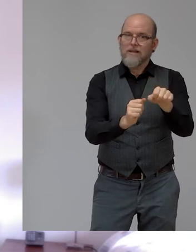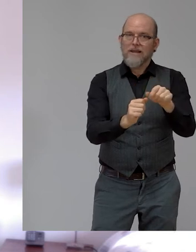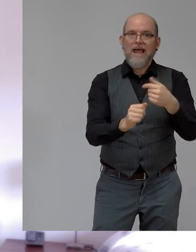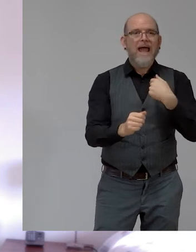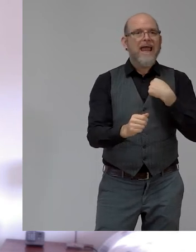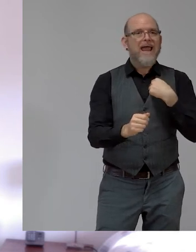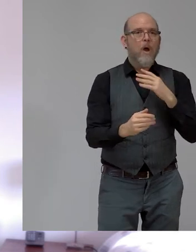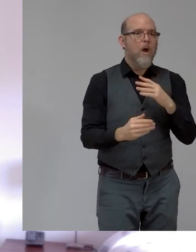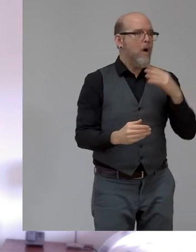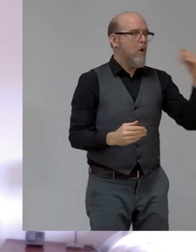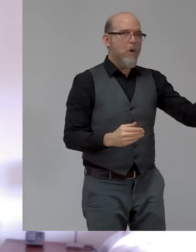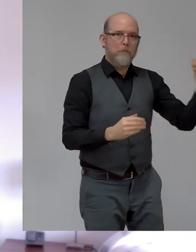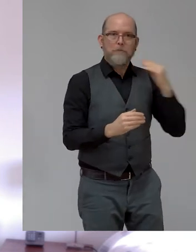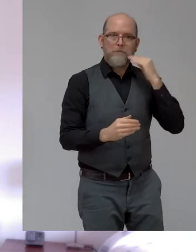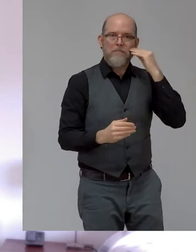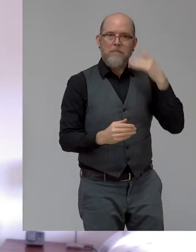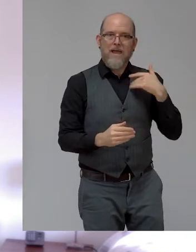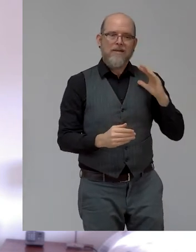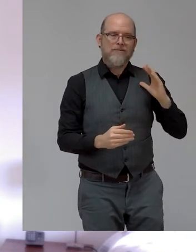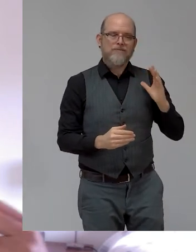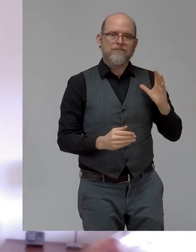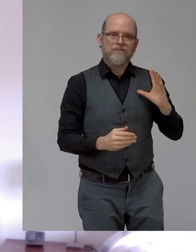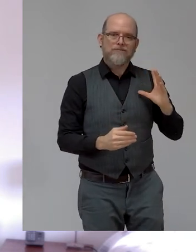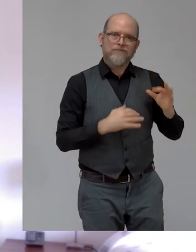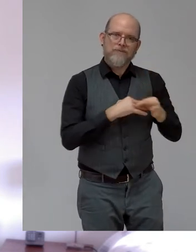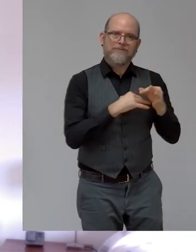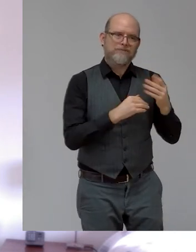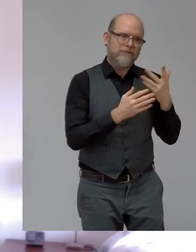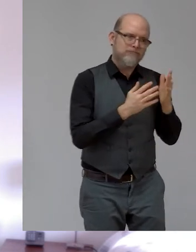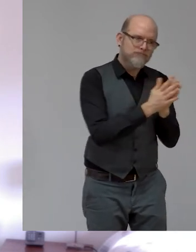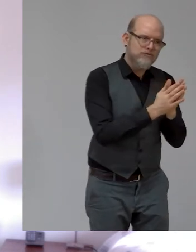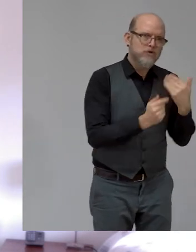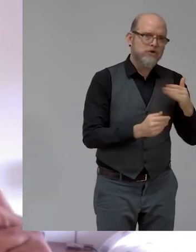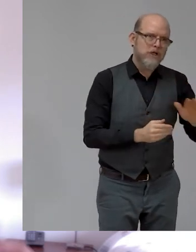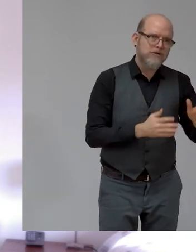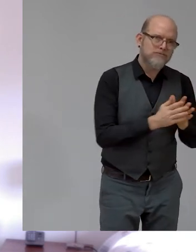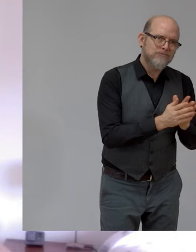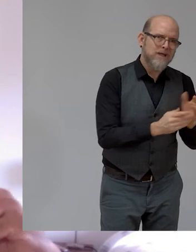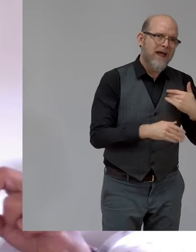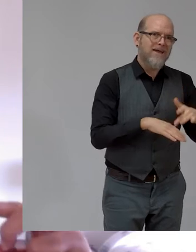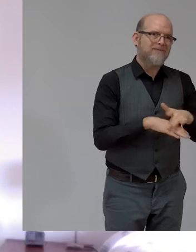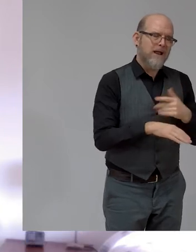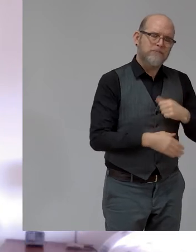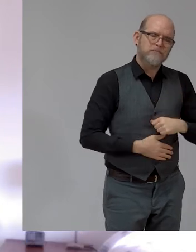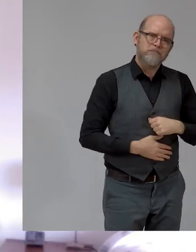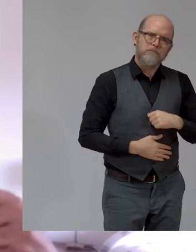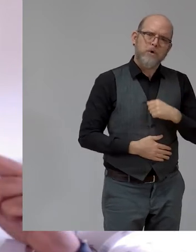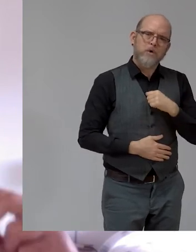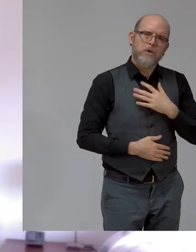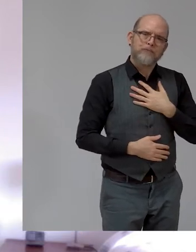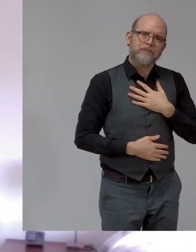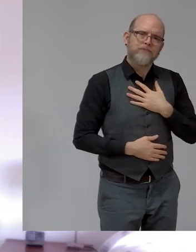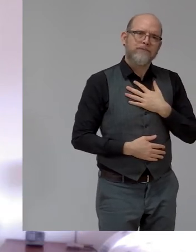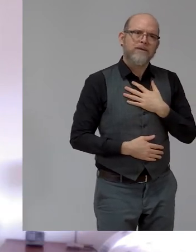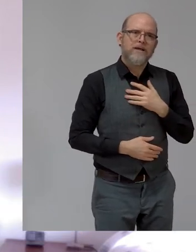my spouse and my kids, right, that sense of pride comes through. And having an environment,